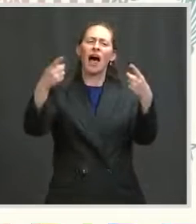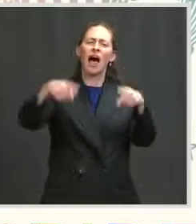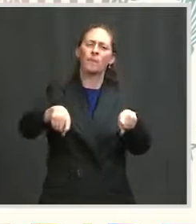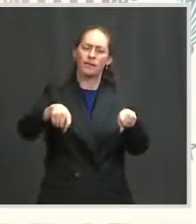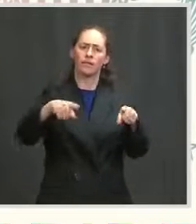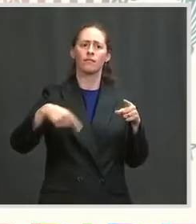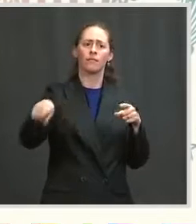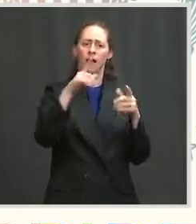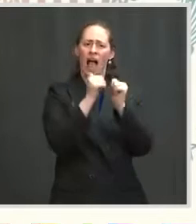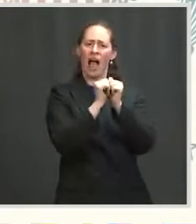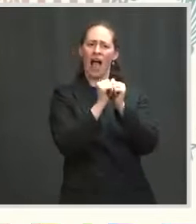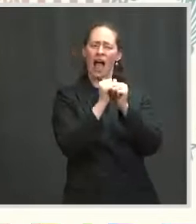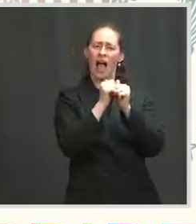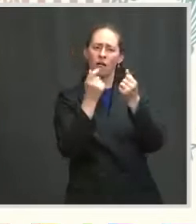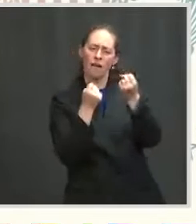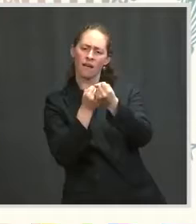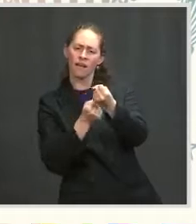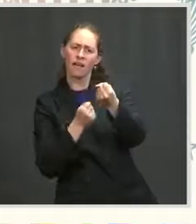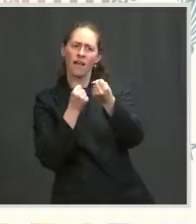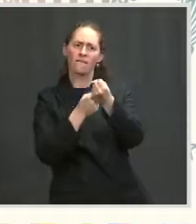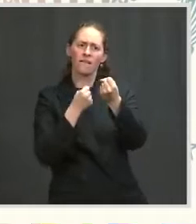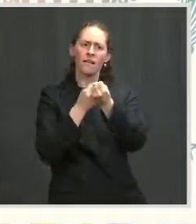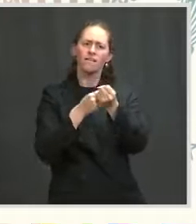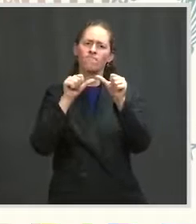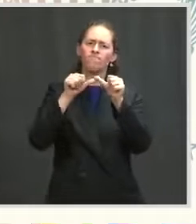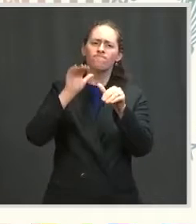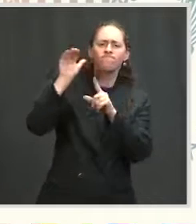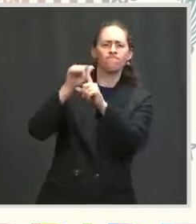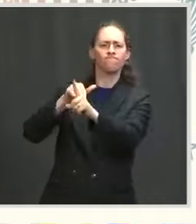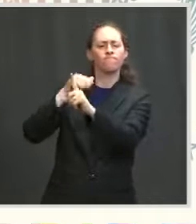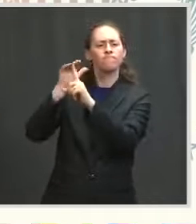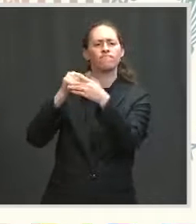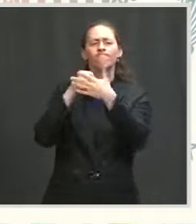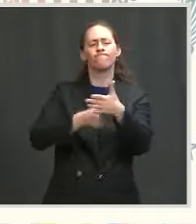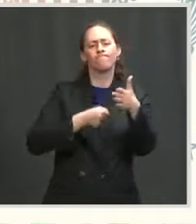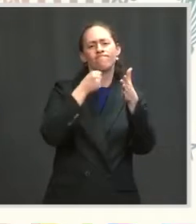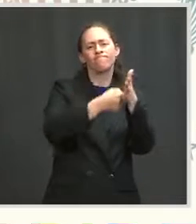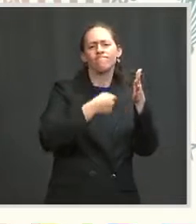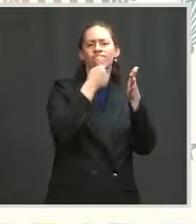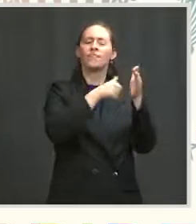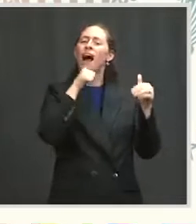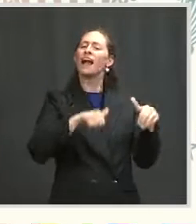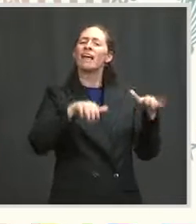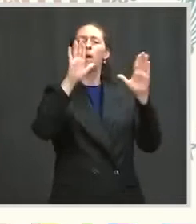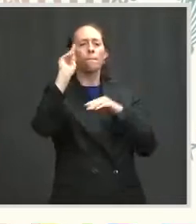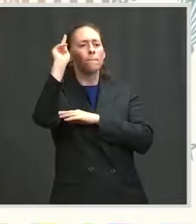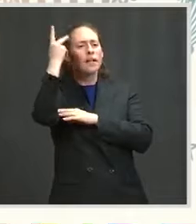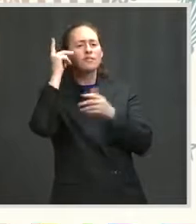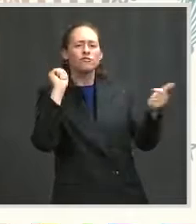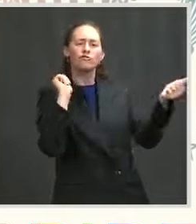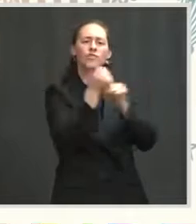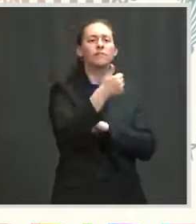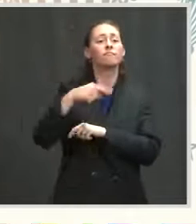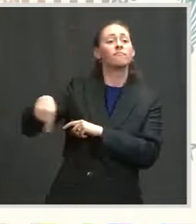sustained advocacy, the moral resolve, the political courage of countless LGBTQ plus leaders and allies, some